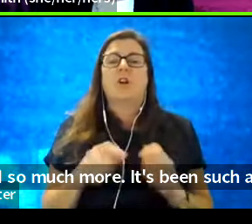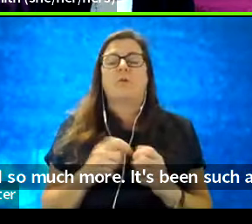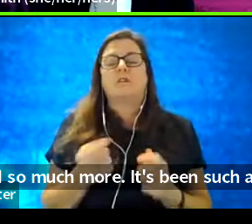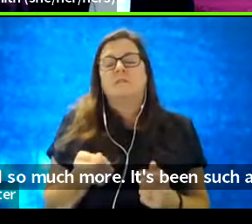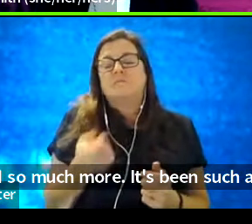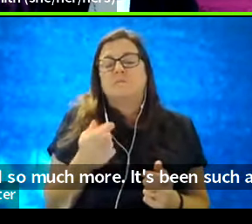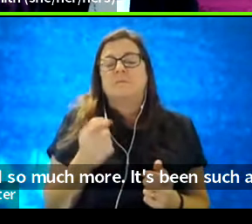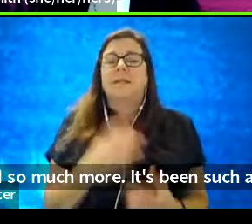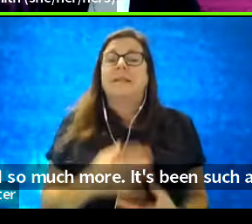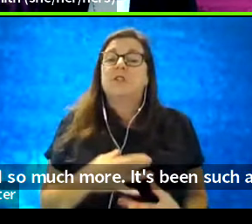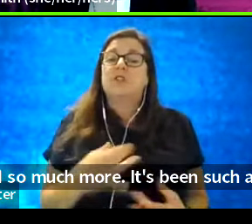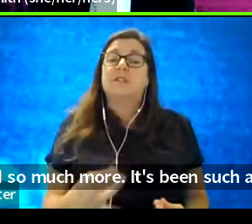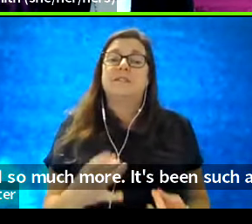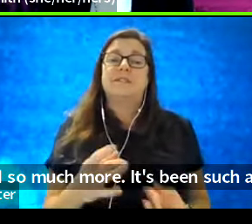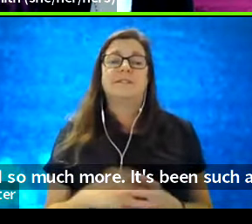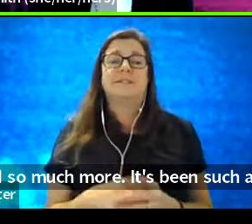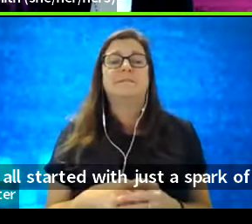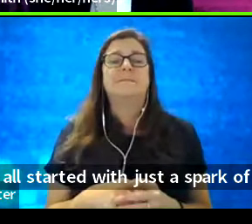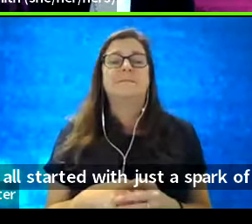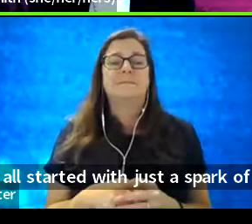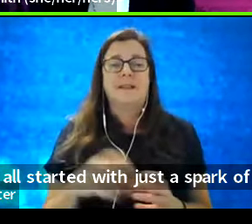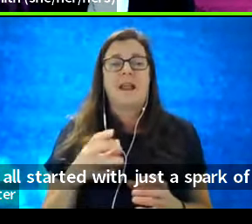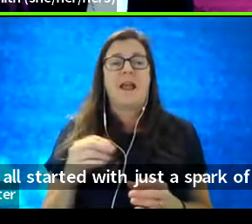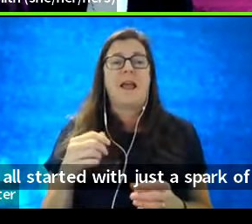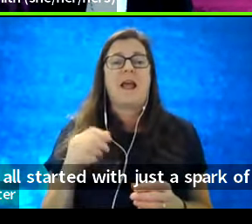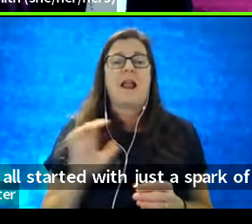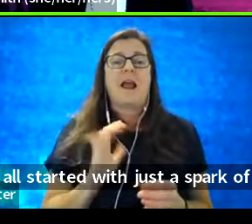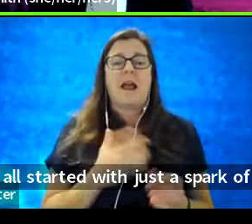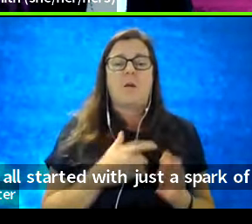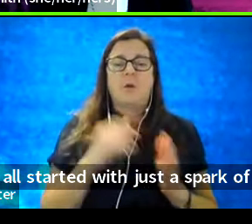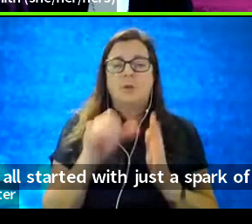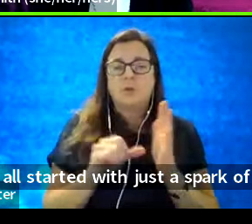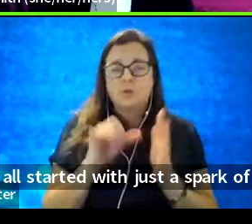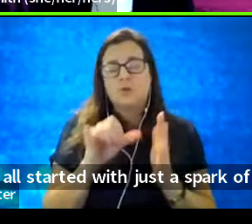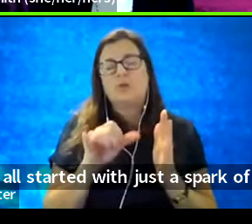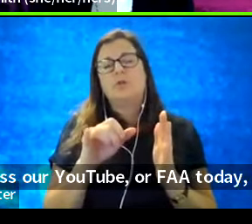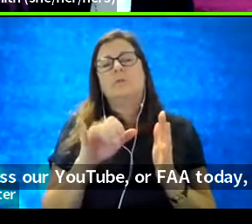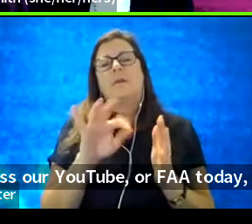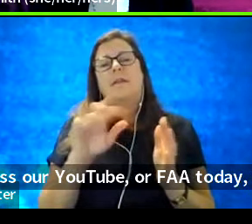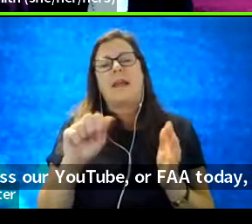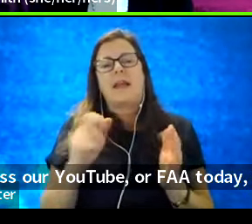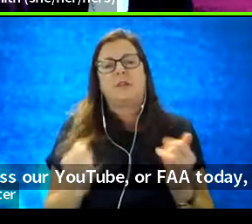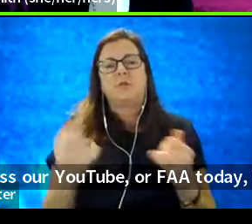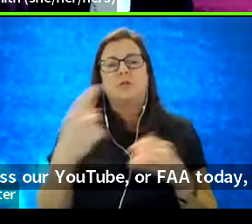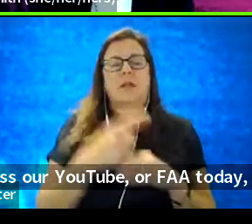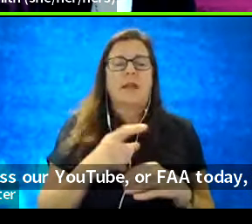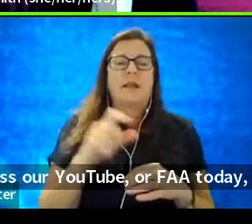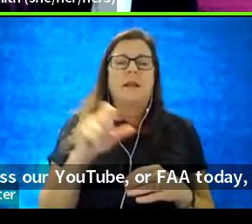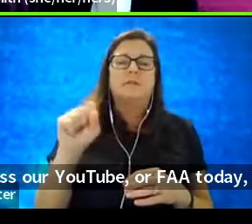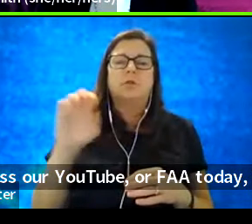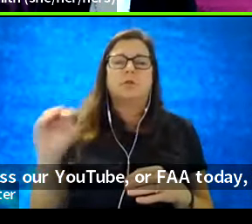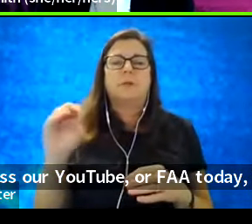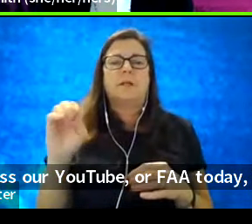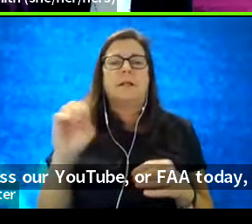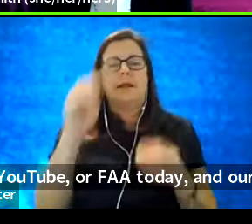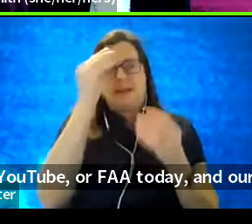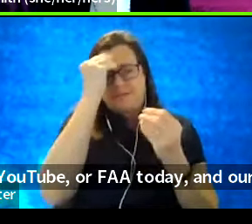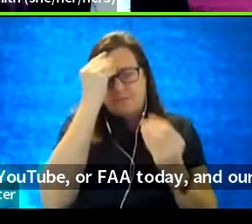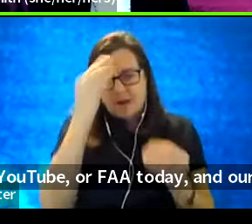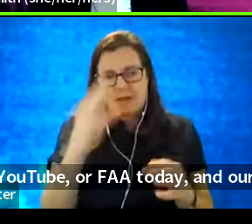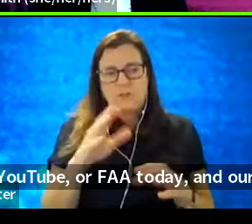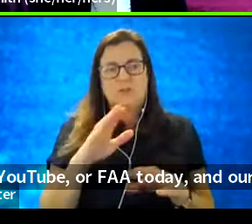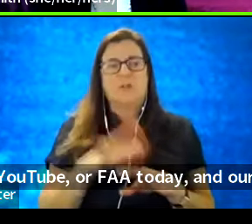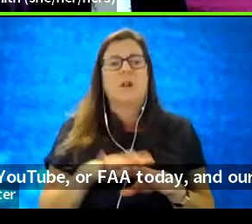interest. Our e-blasts, our YouTube, our FAA today, and our FAA social media information on